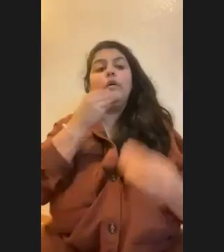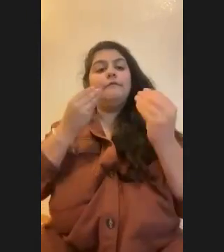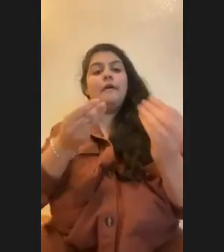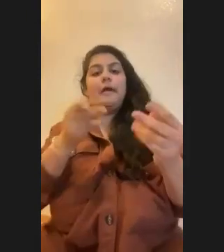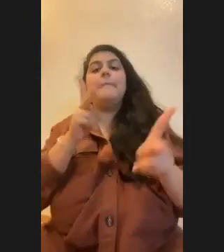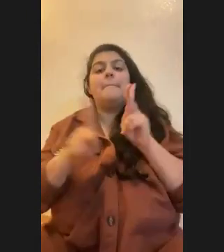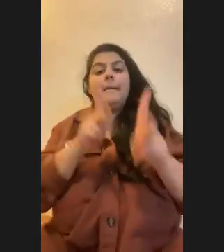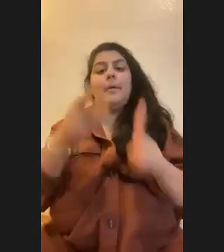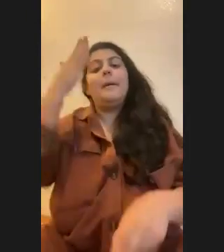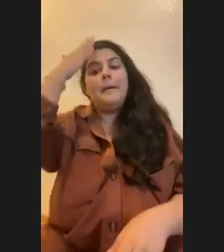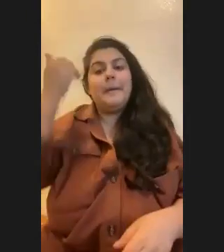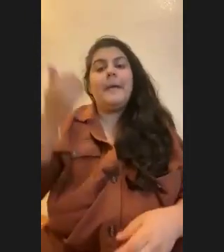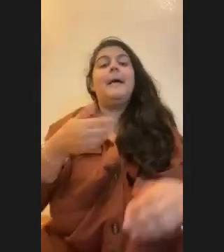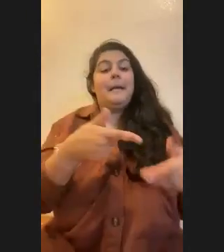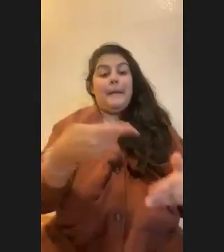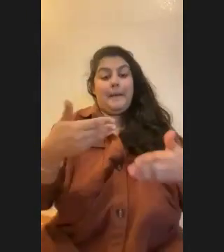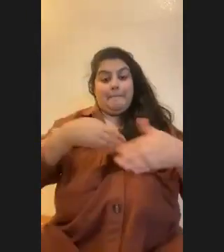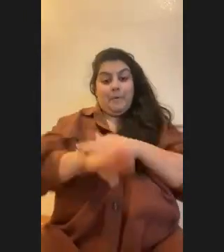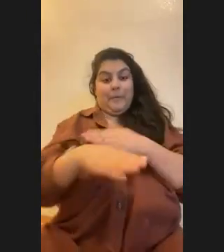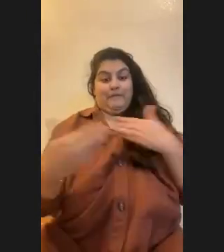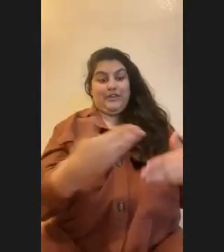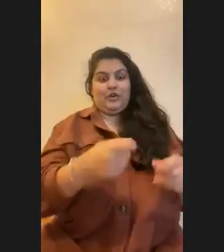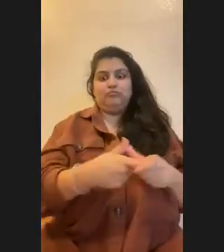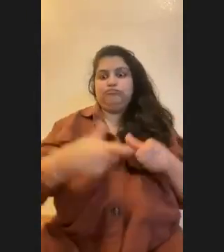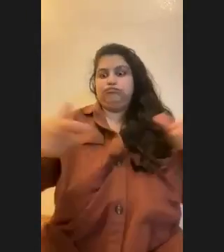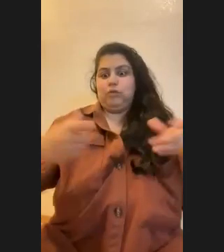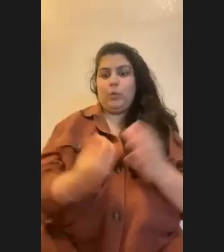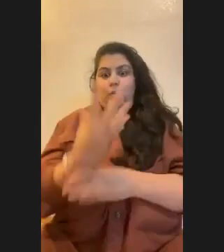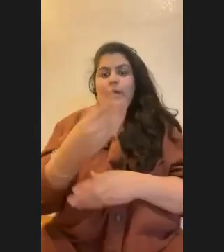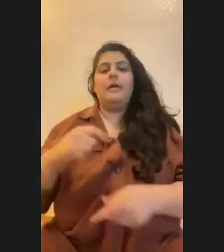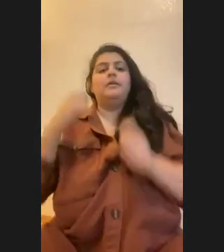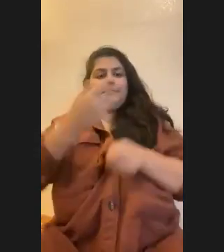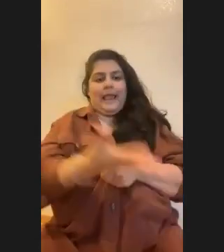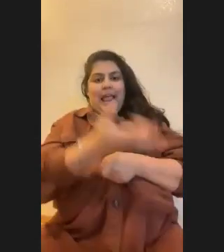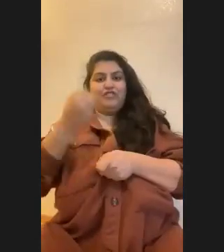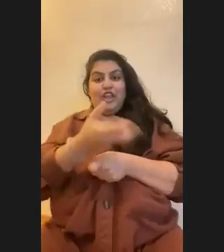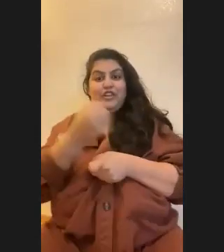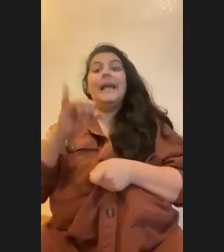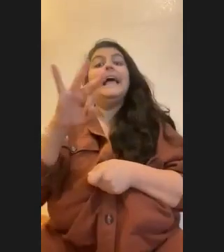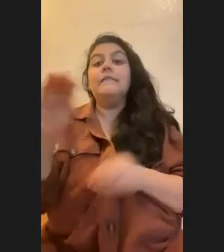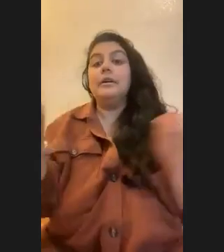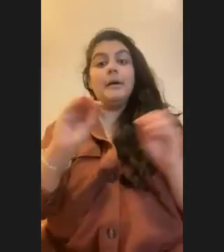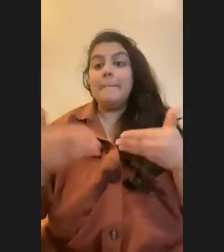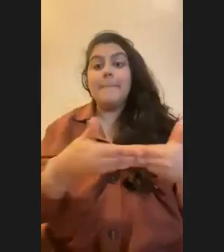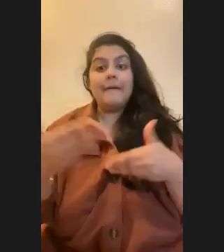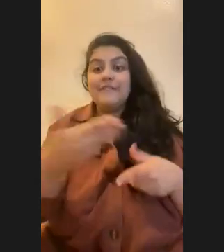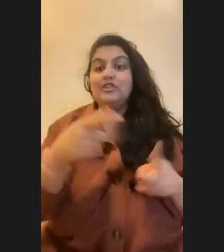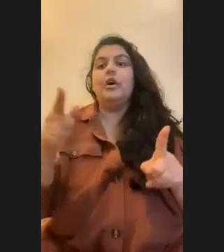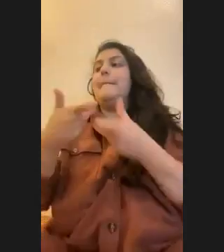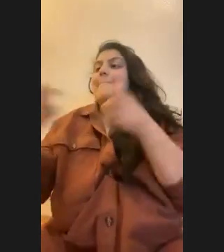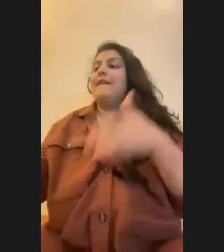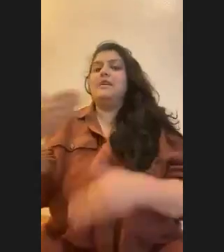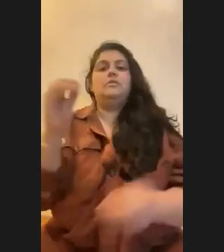system because your baby fish are grown there and they're kept there. And if you have no baby fish, there's no big fish to eat them. And then that destroys the food web.